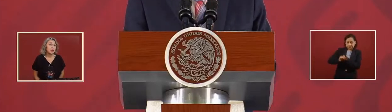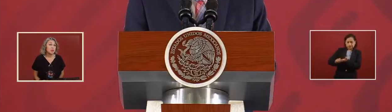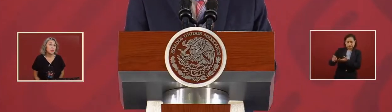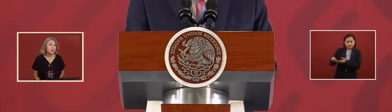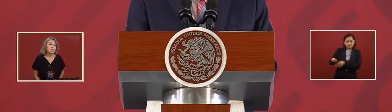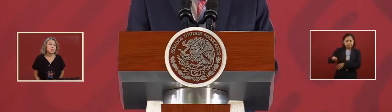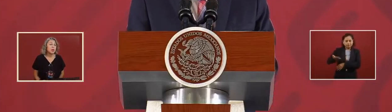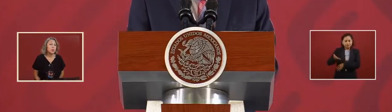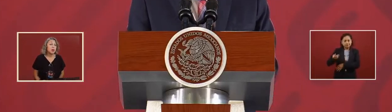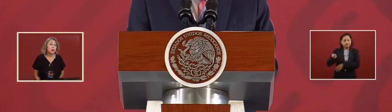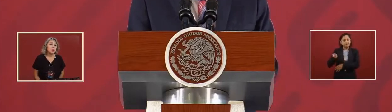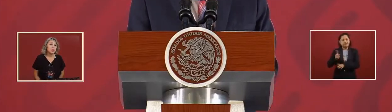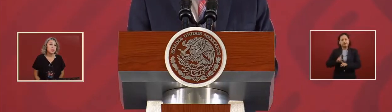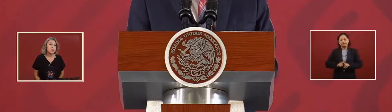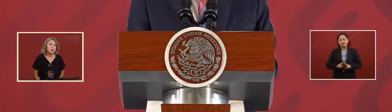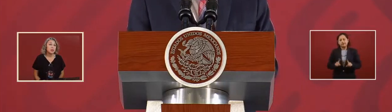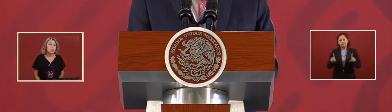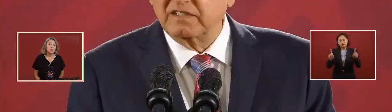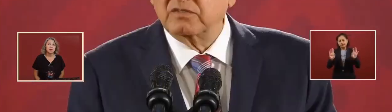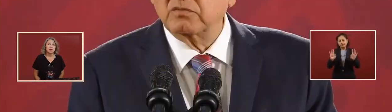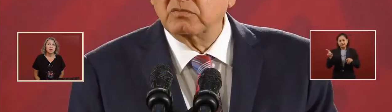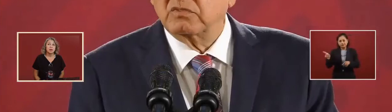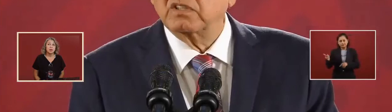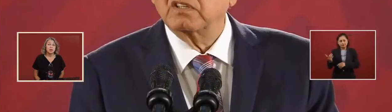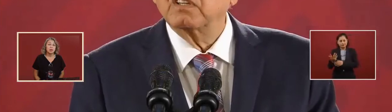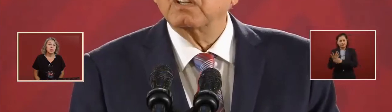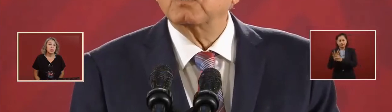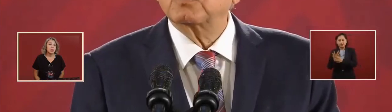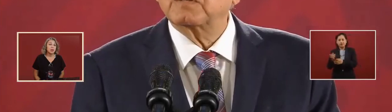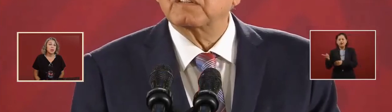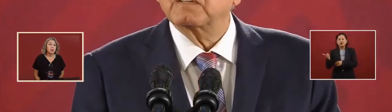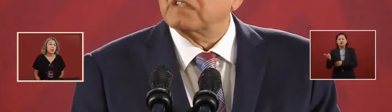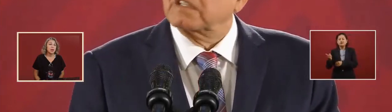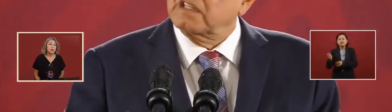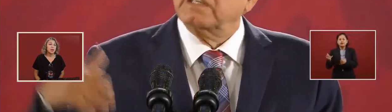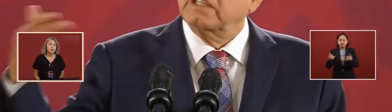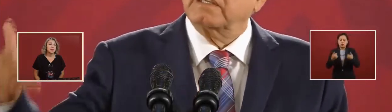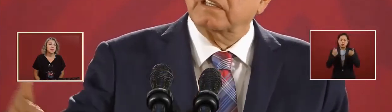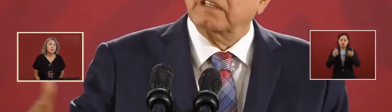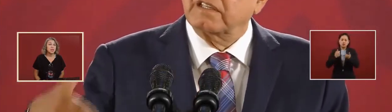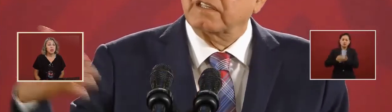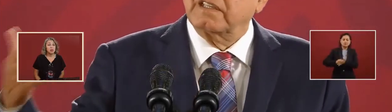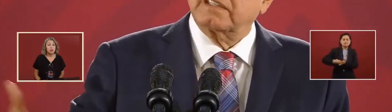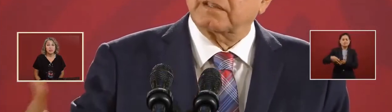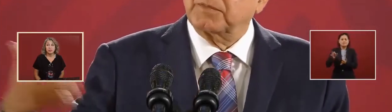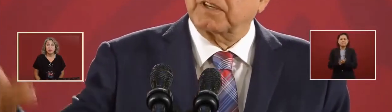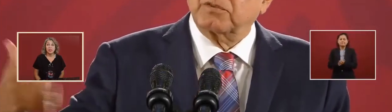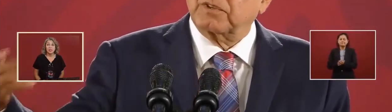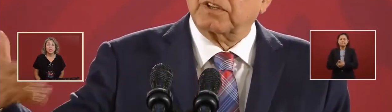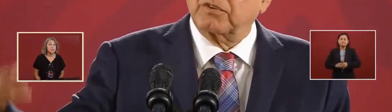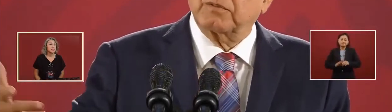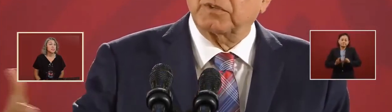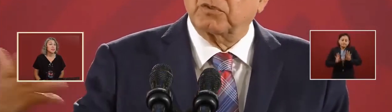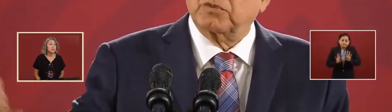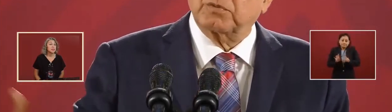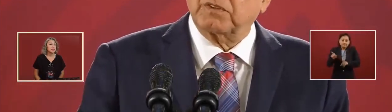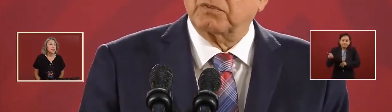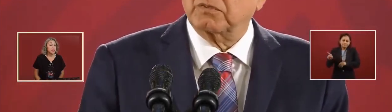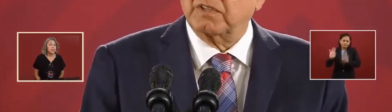it was Jóvenes Valientes, and so he